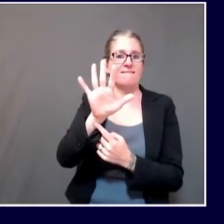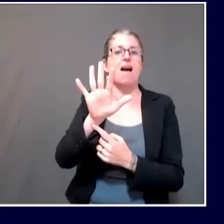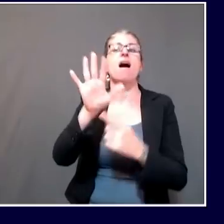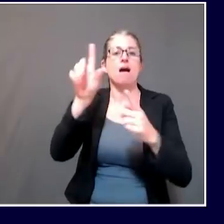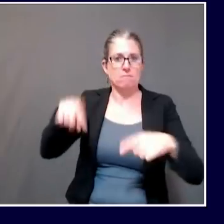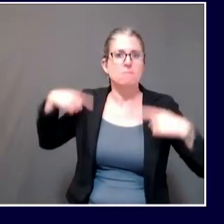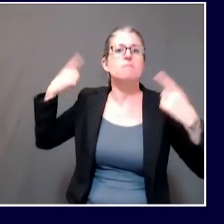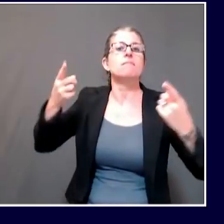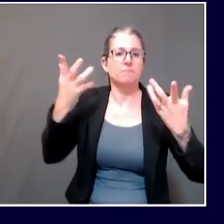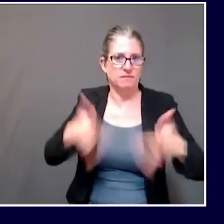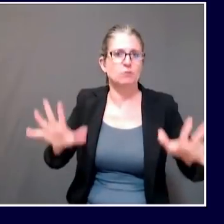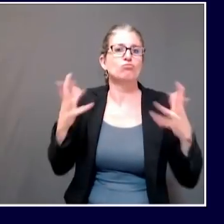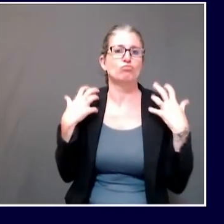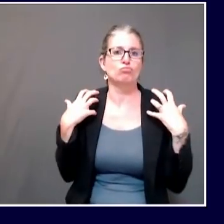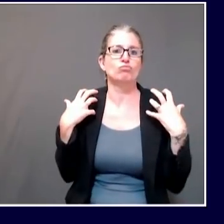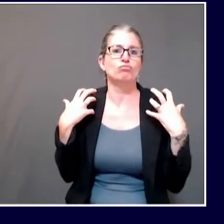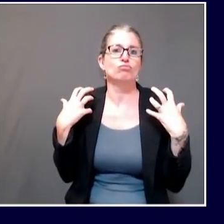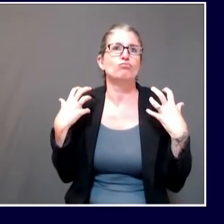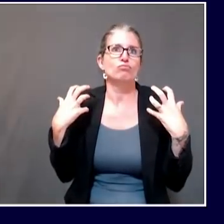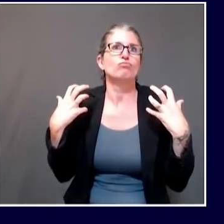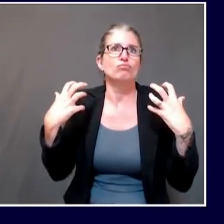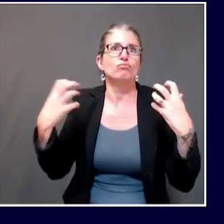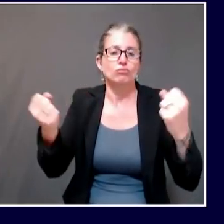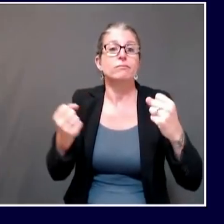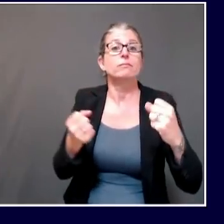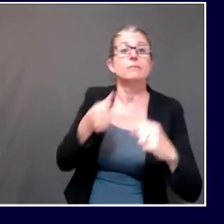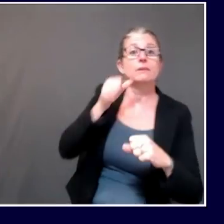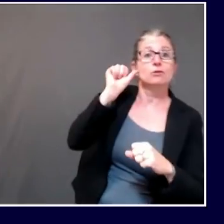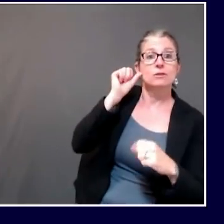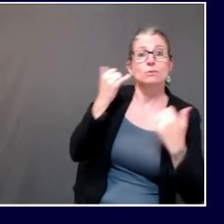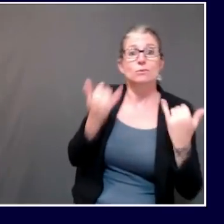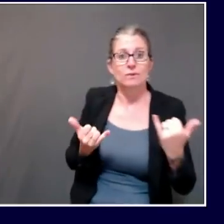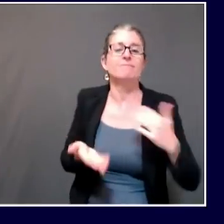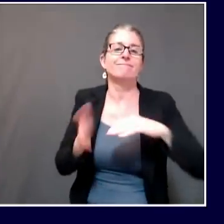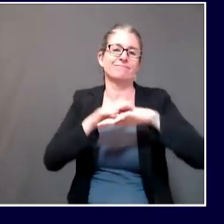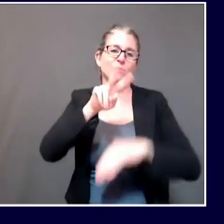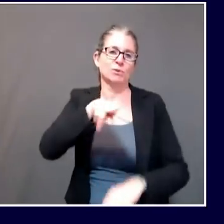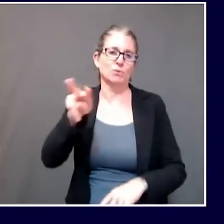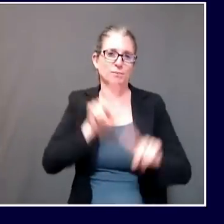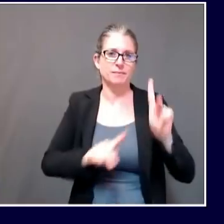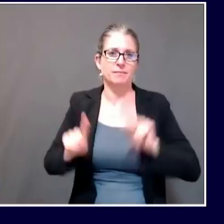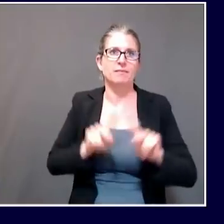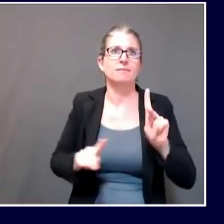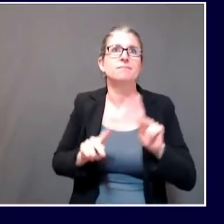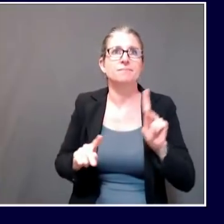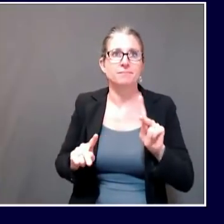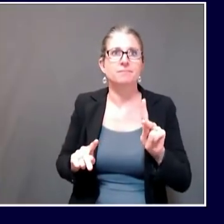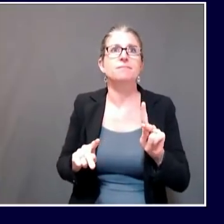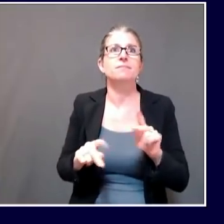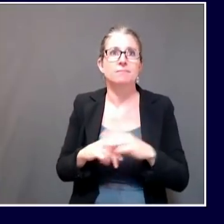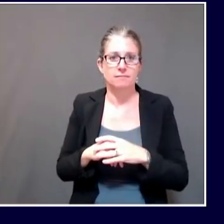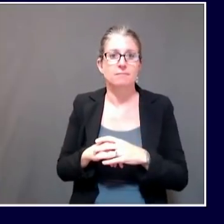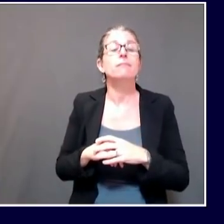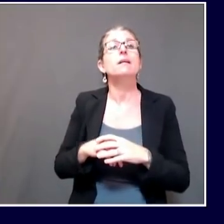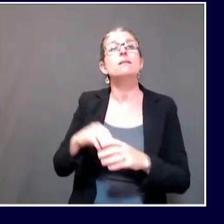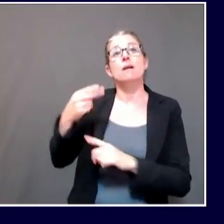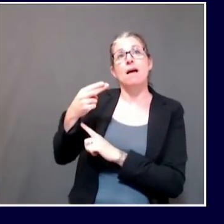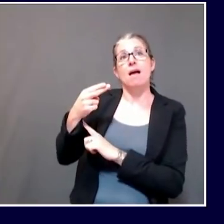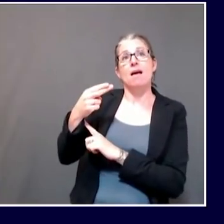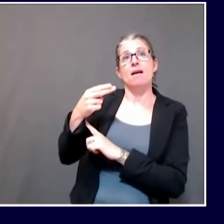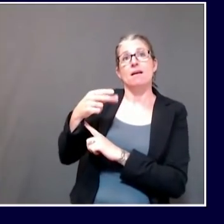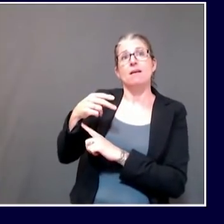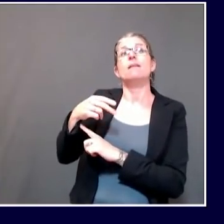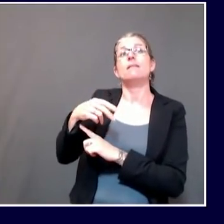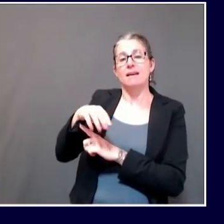cases are 982 healthcare workers. I'd like to now provide an update on some of the